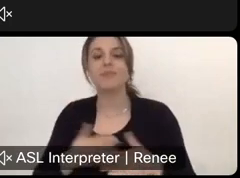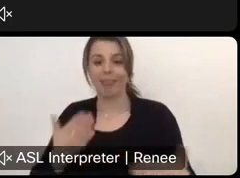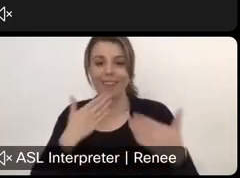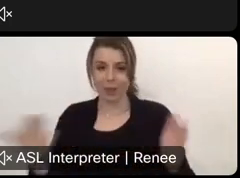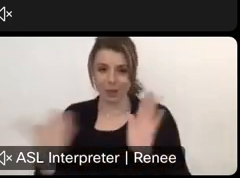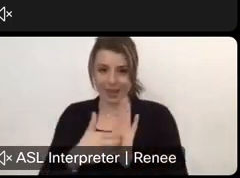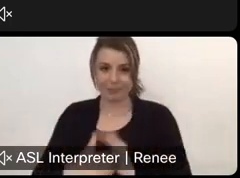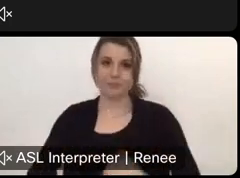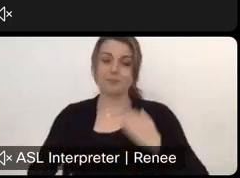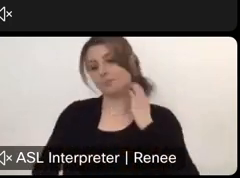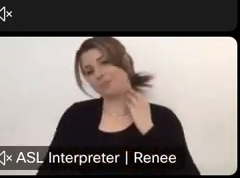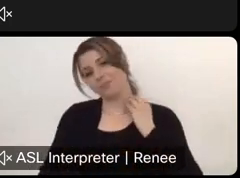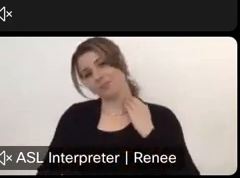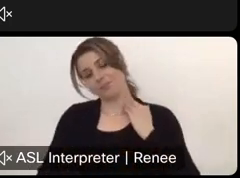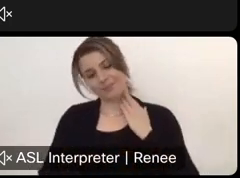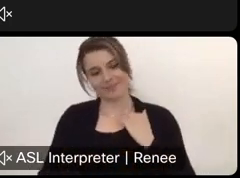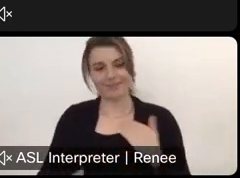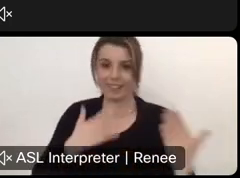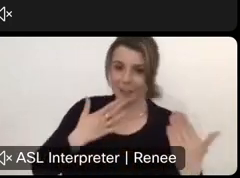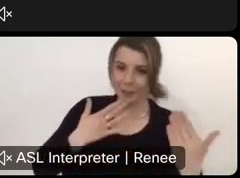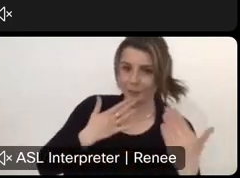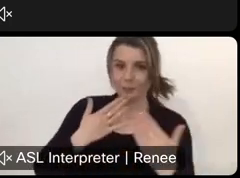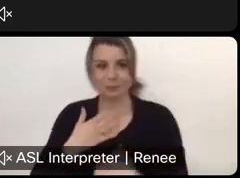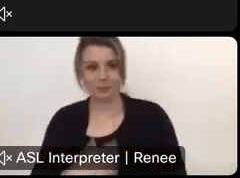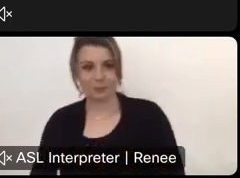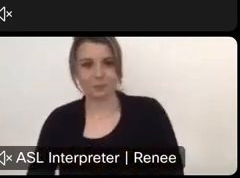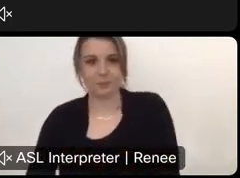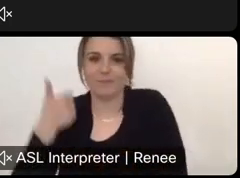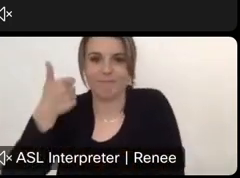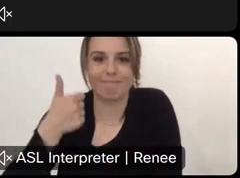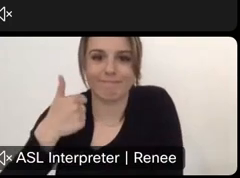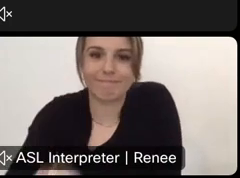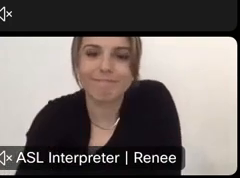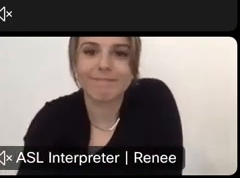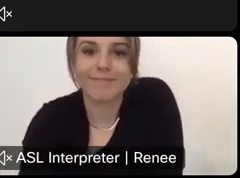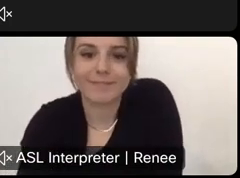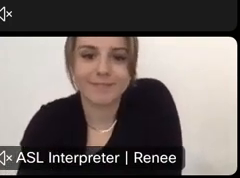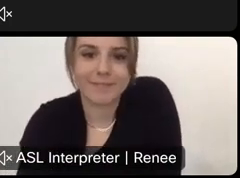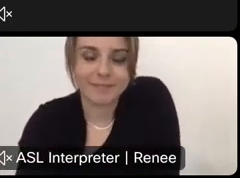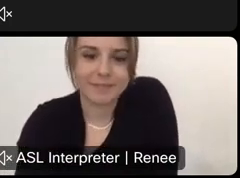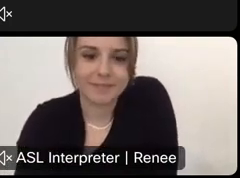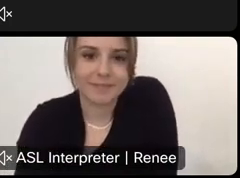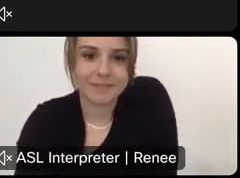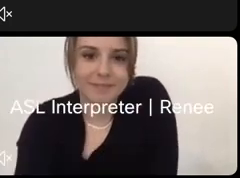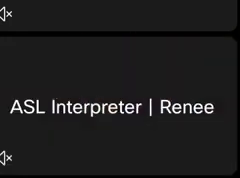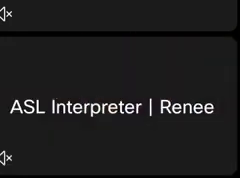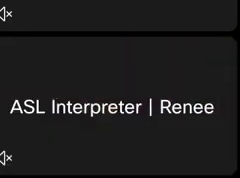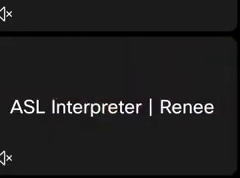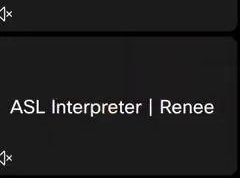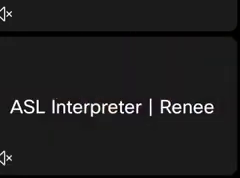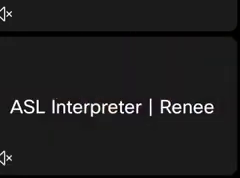again. Thank you. Thank you. Thank you.